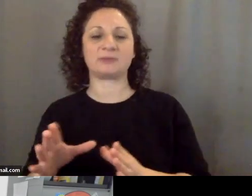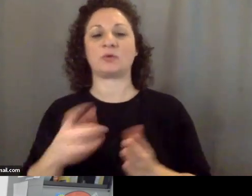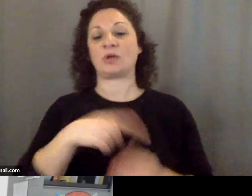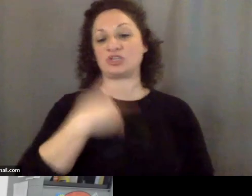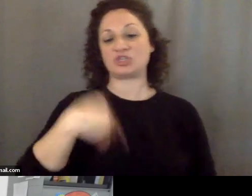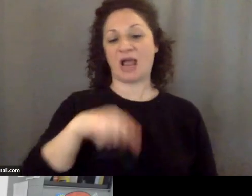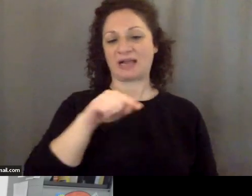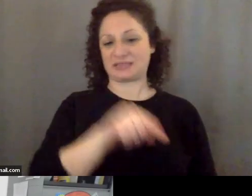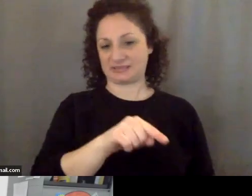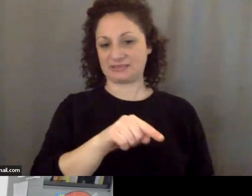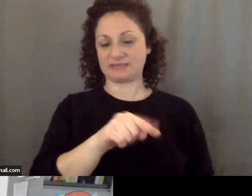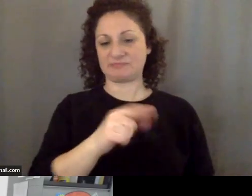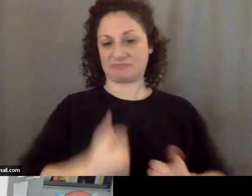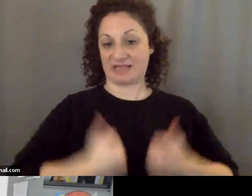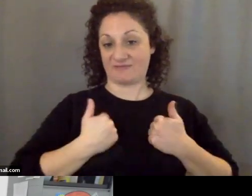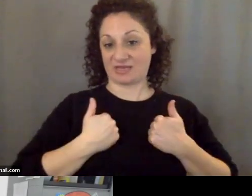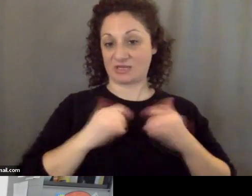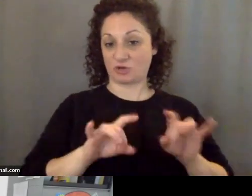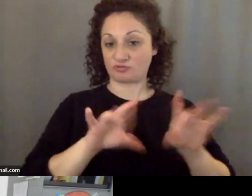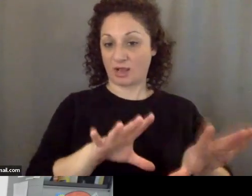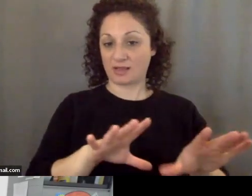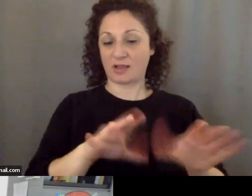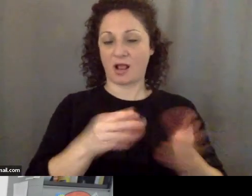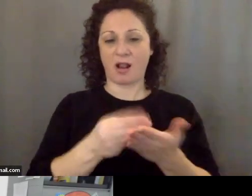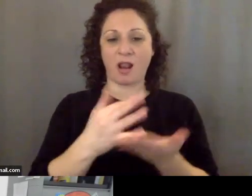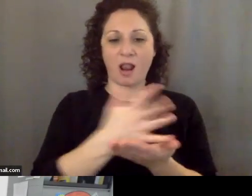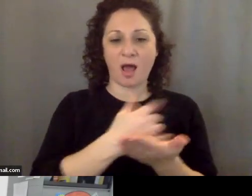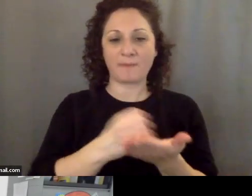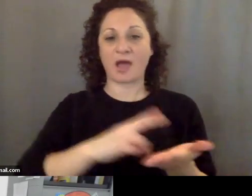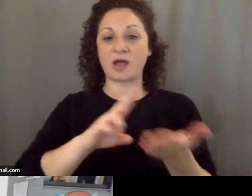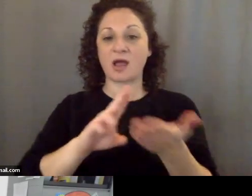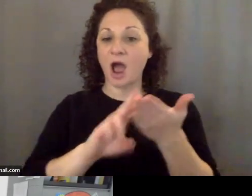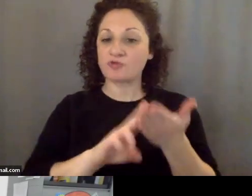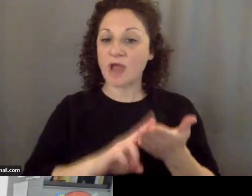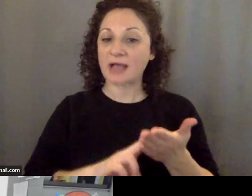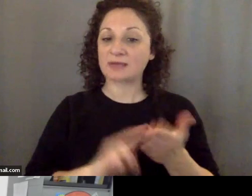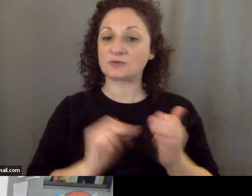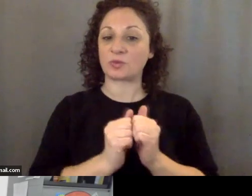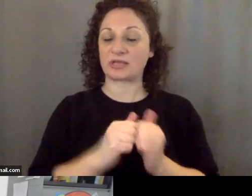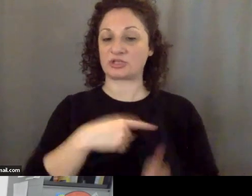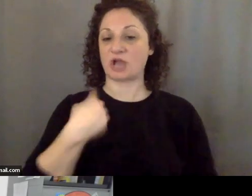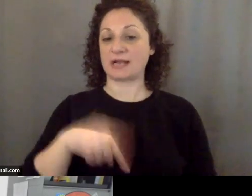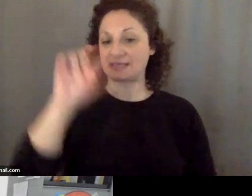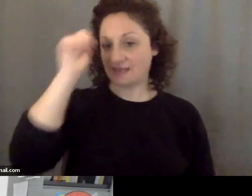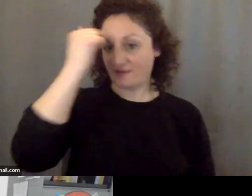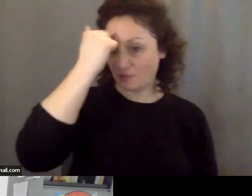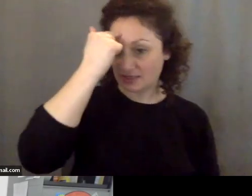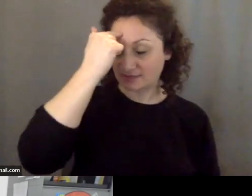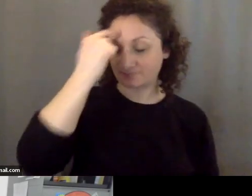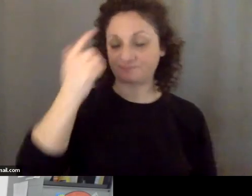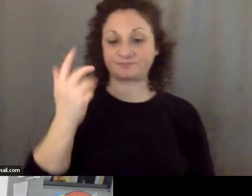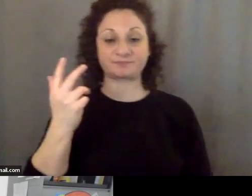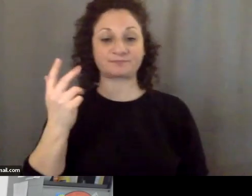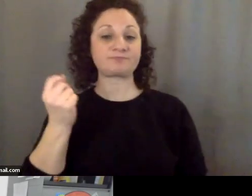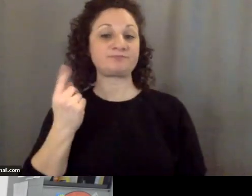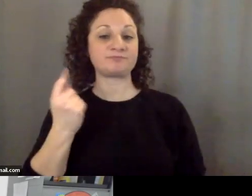who became wealthy through contracts with the Chinese government. And you see the Chinese government gives